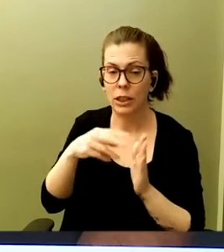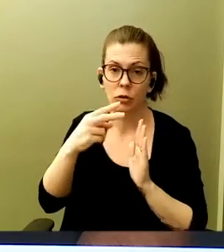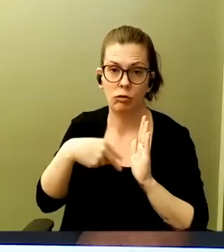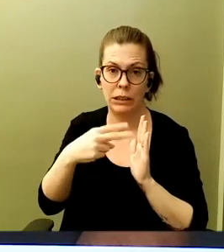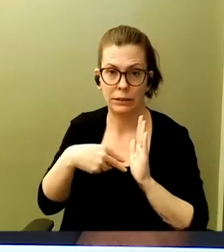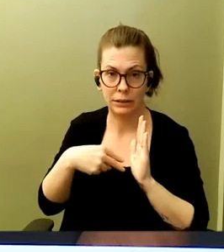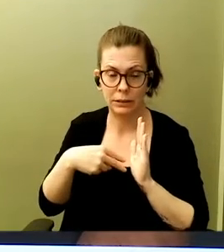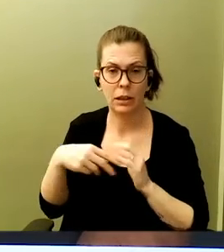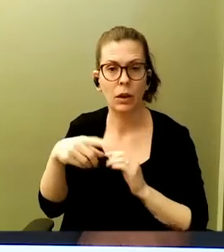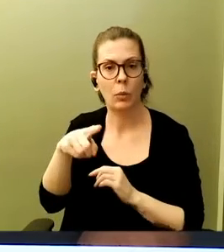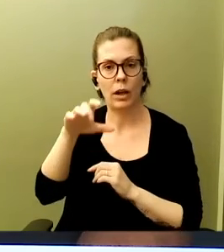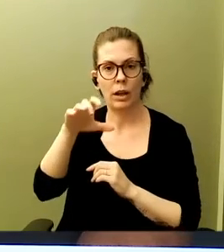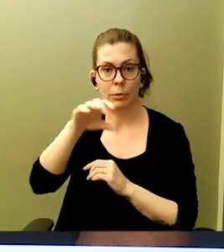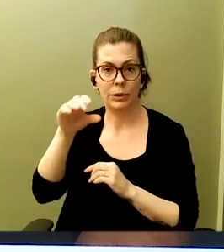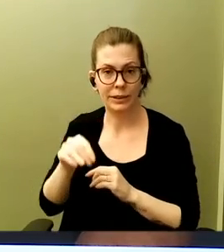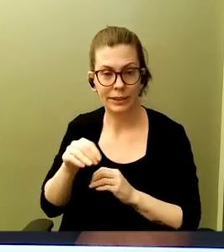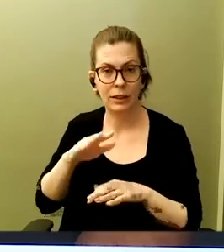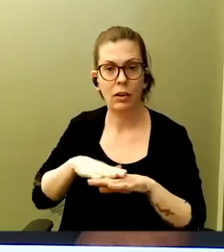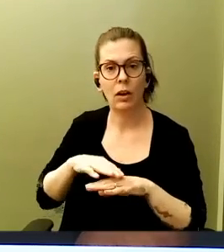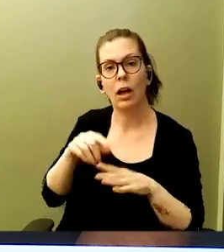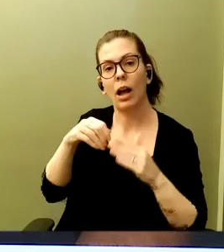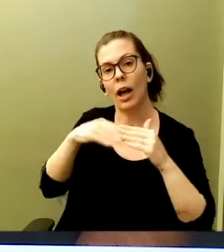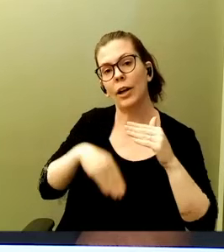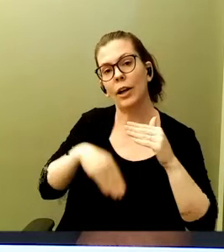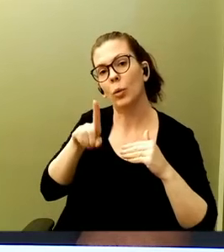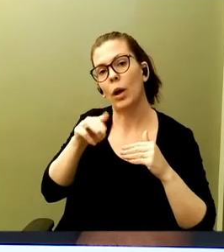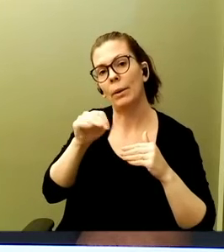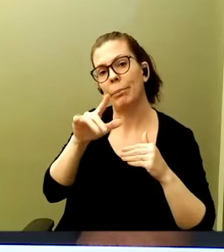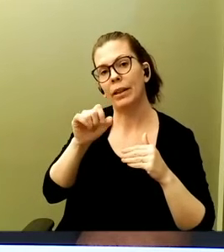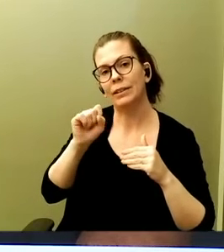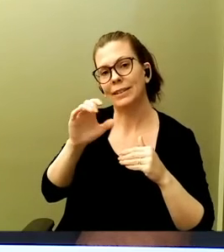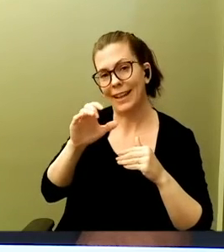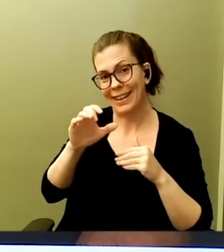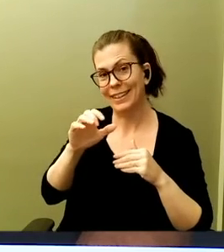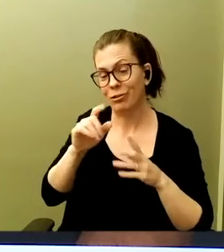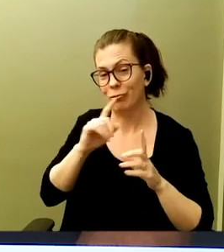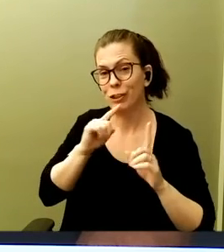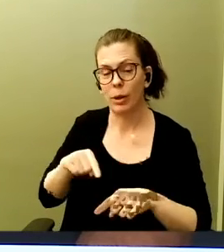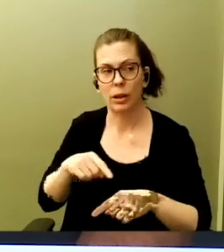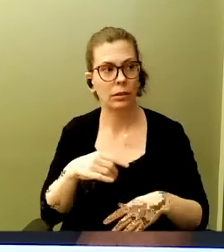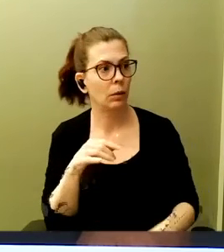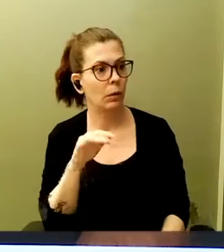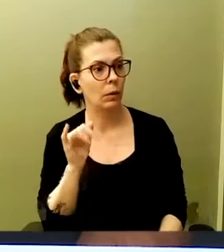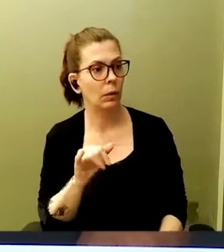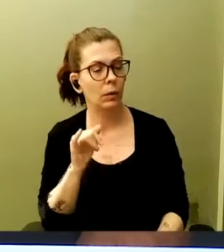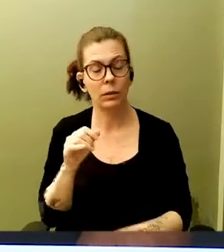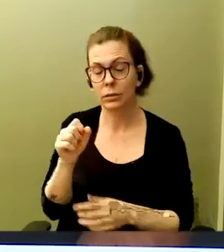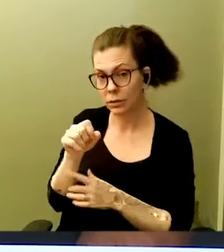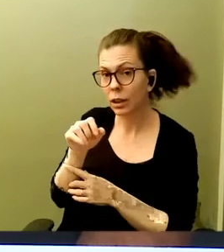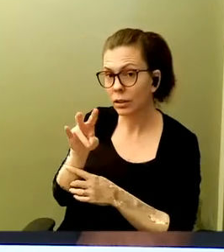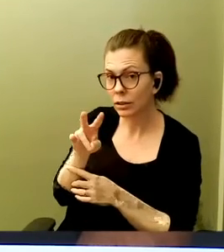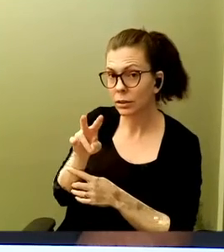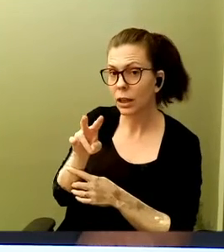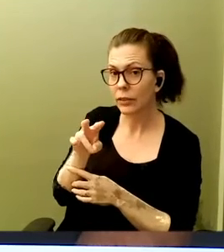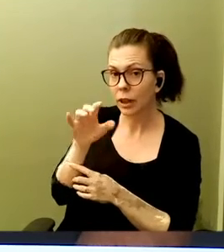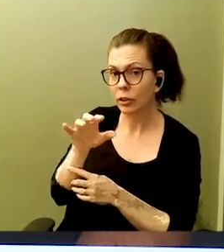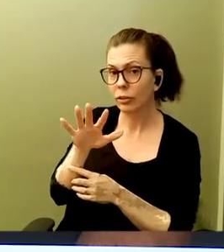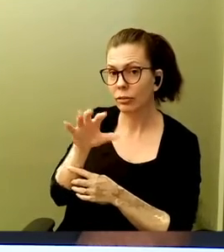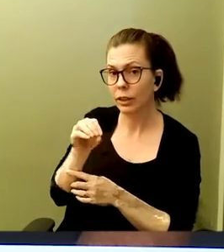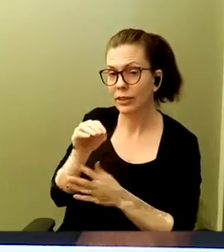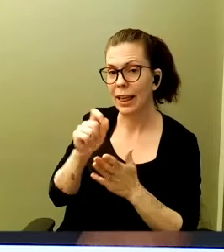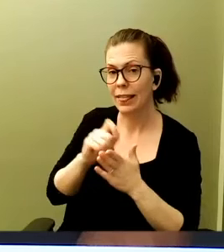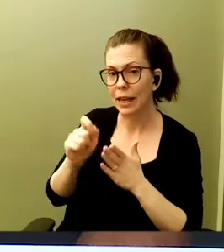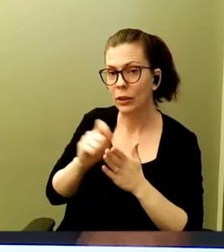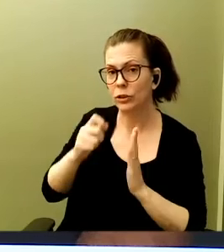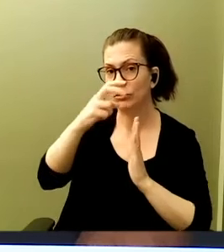% of them under one millisecond of response time. And 750,000 writes, with